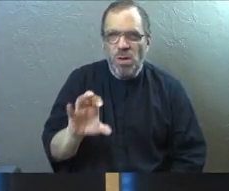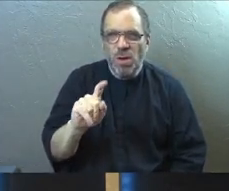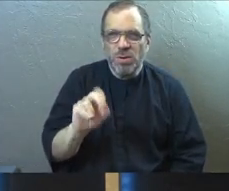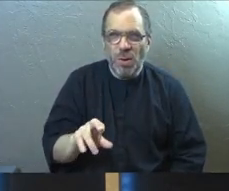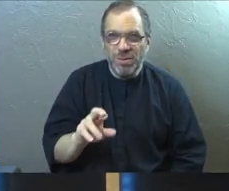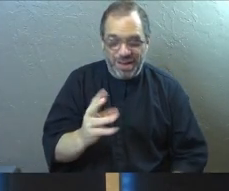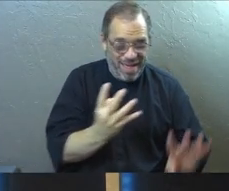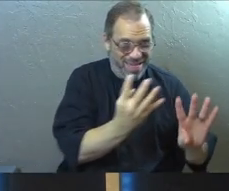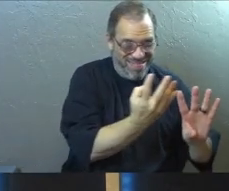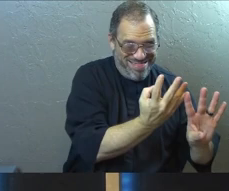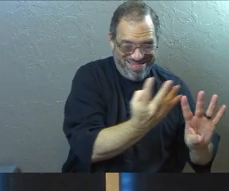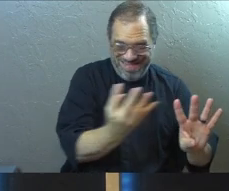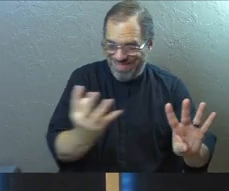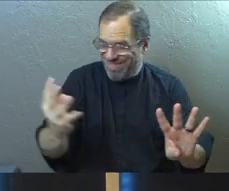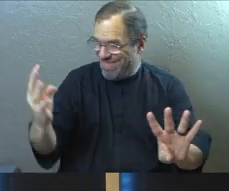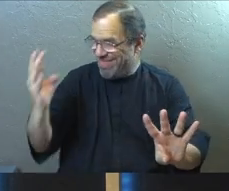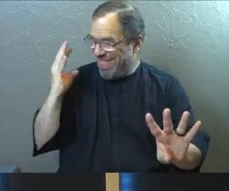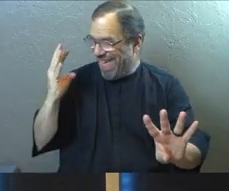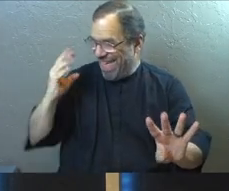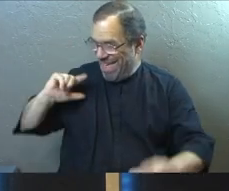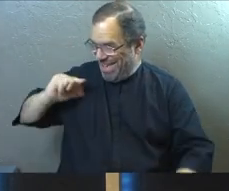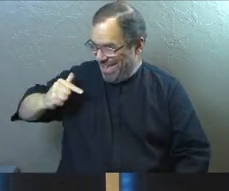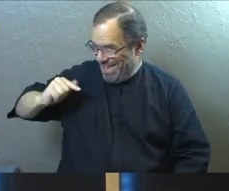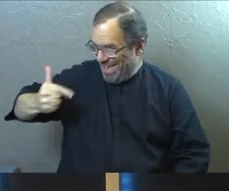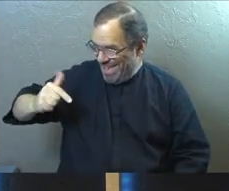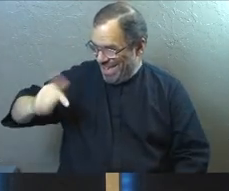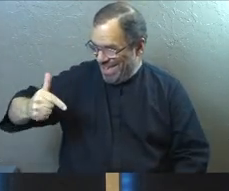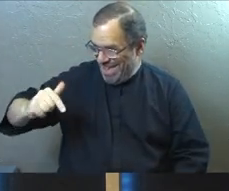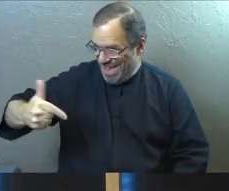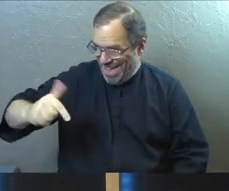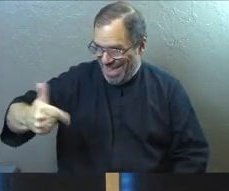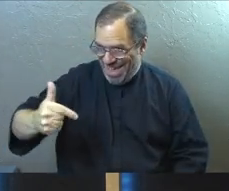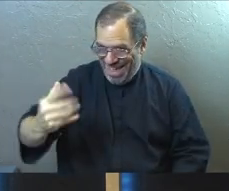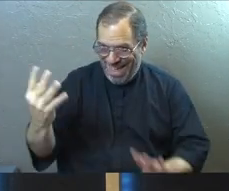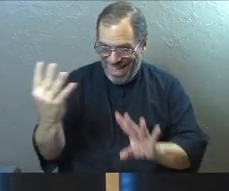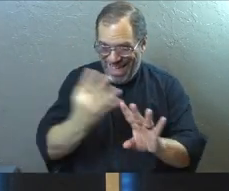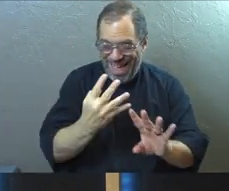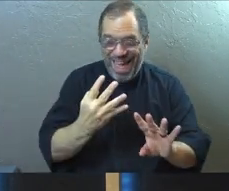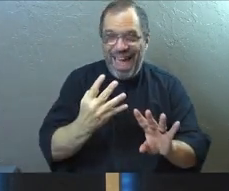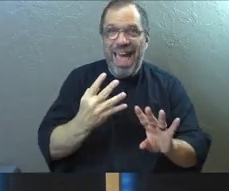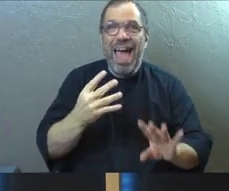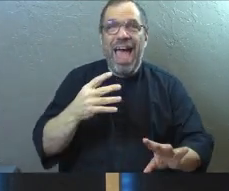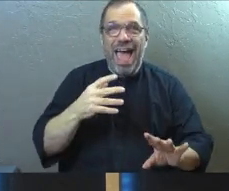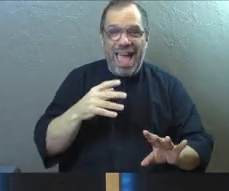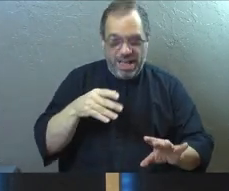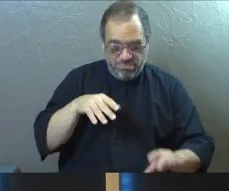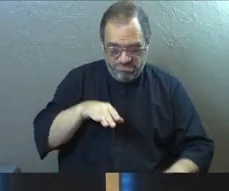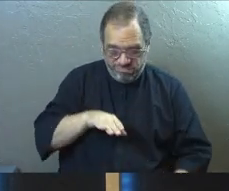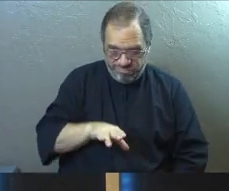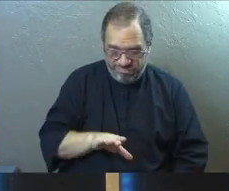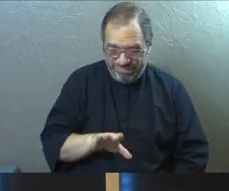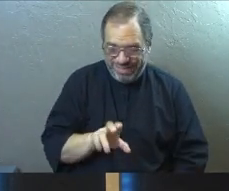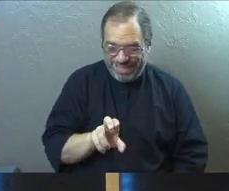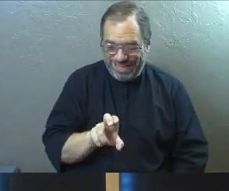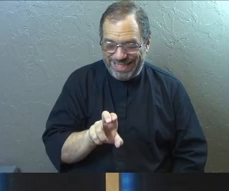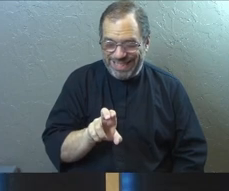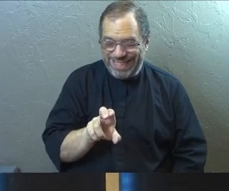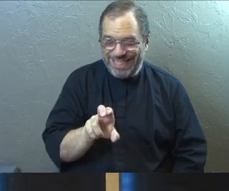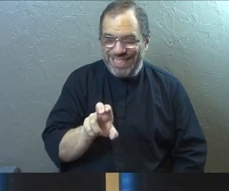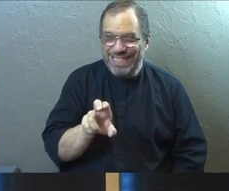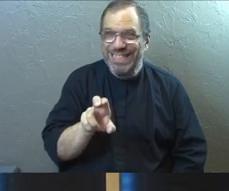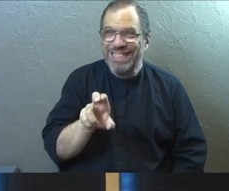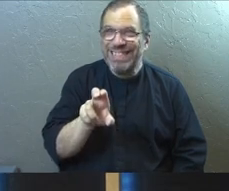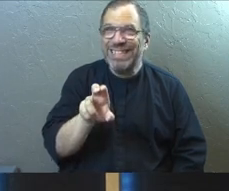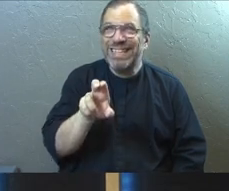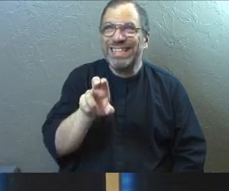toward the top slowly and you know you're going to go down the other side and it's that moment